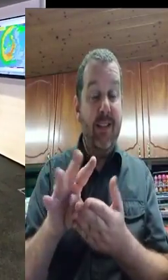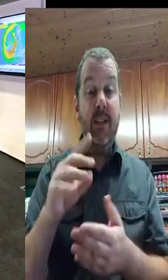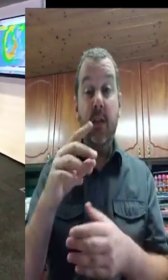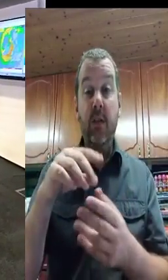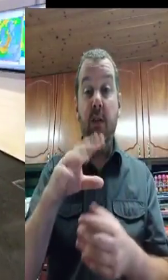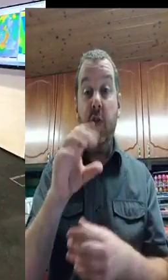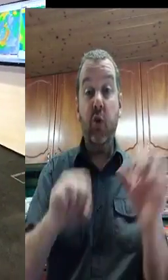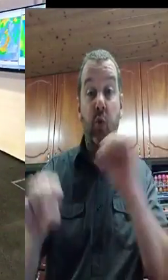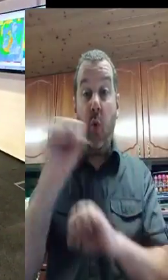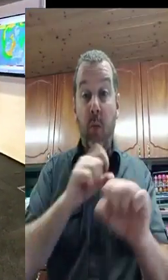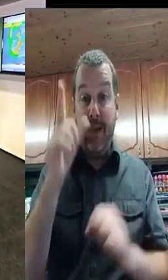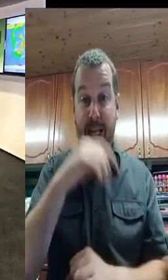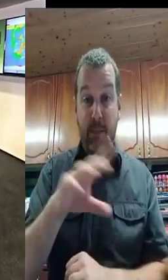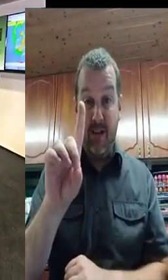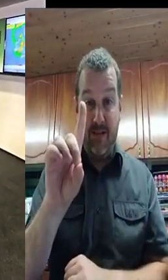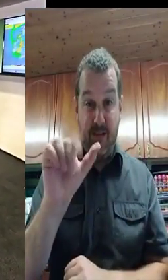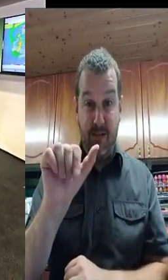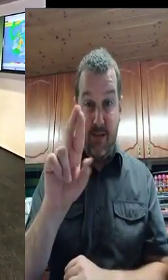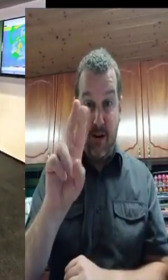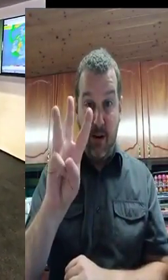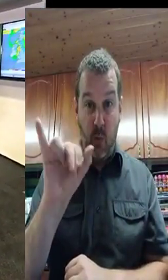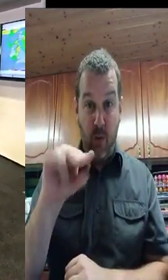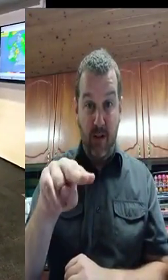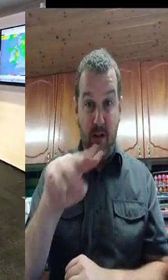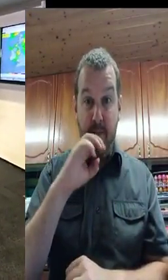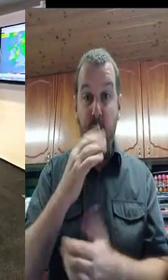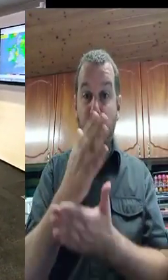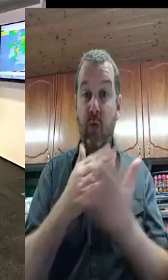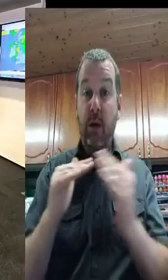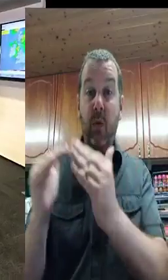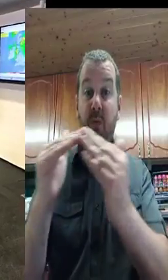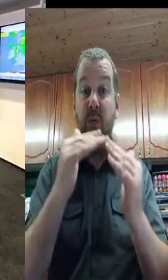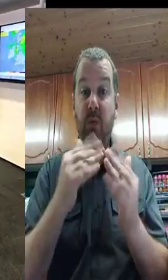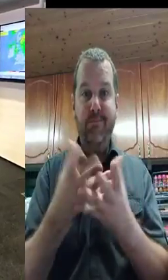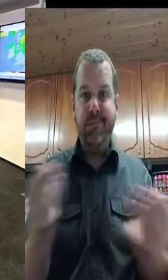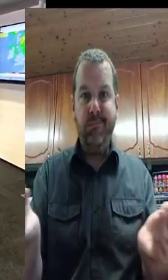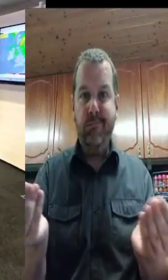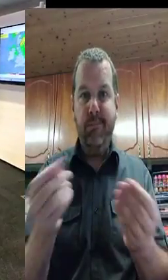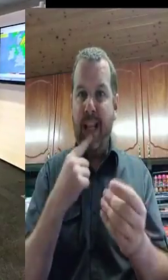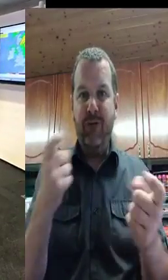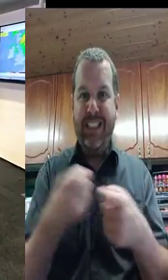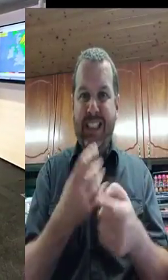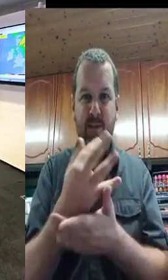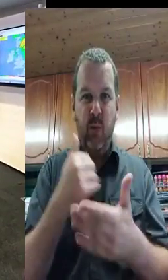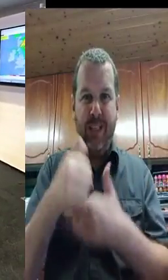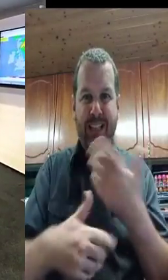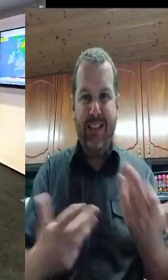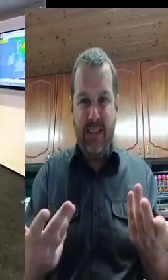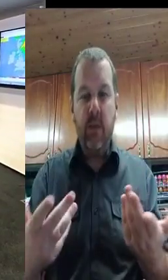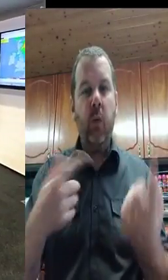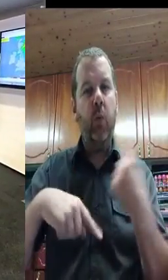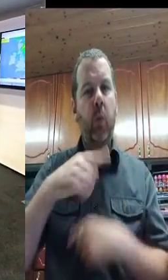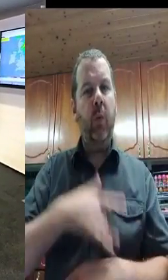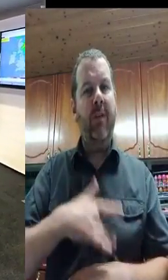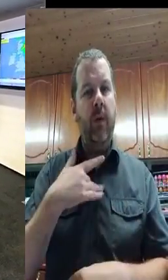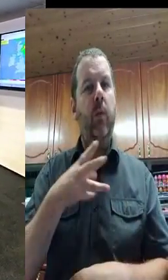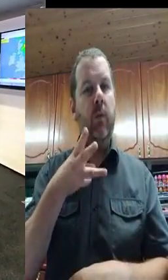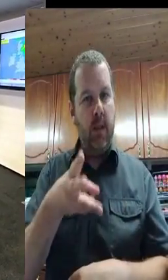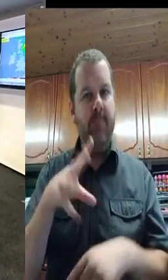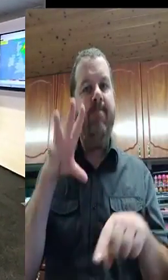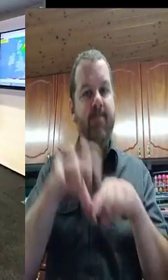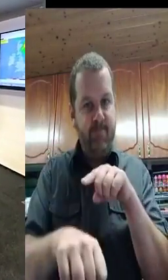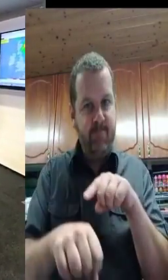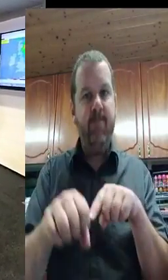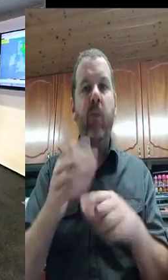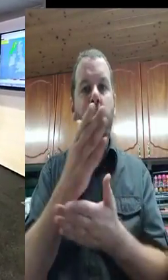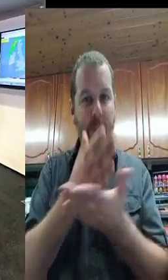As I indicated earlier, our strong advice is that schools and childcare facilities should not be opening tomorrow to coincide